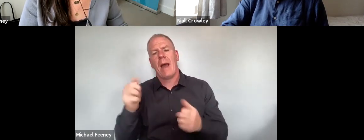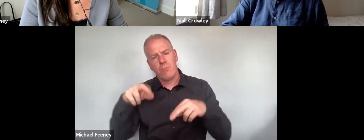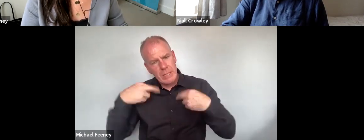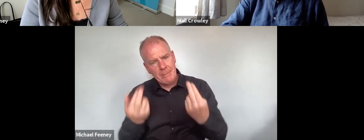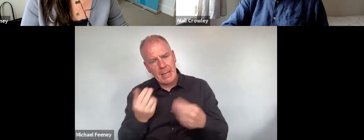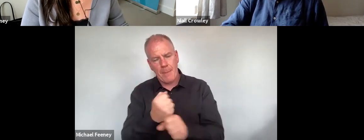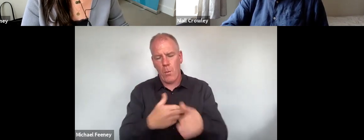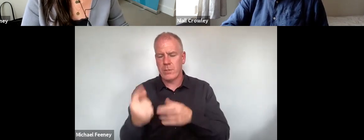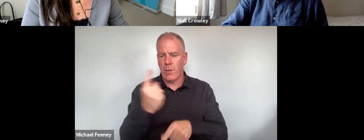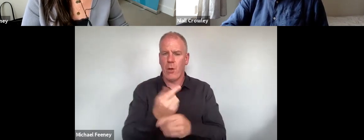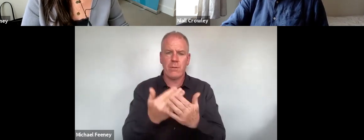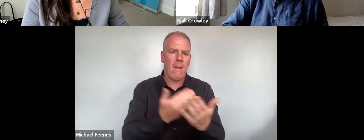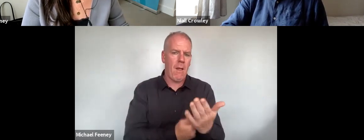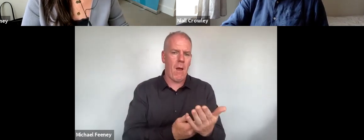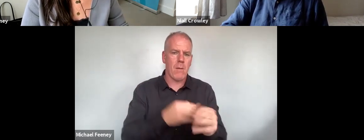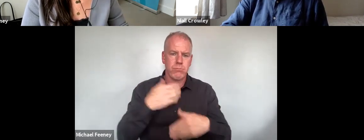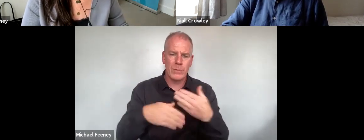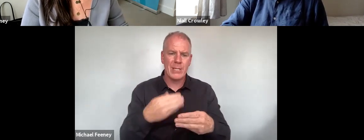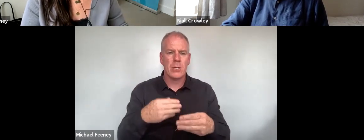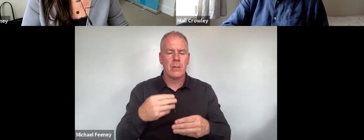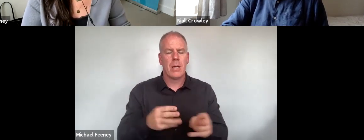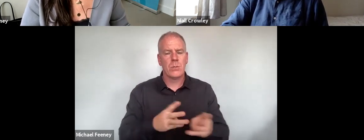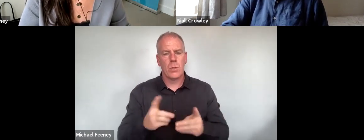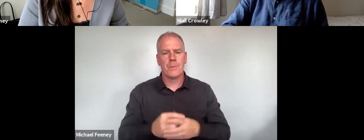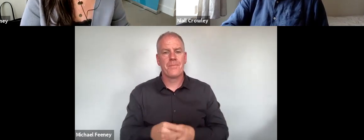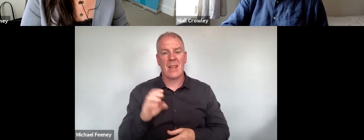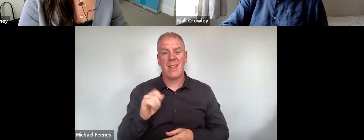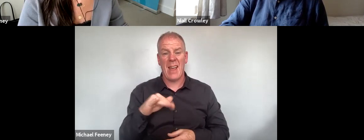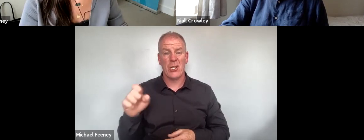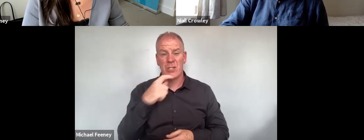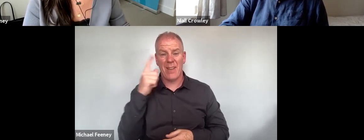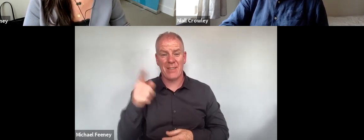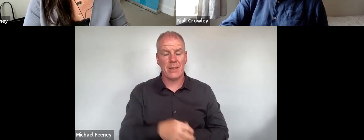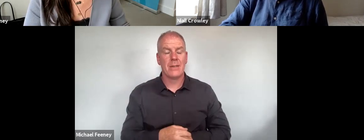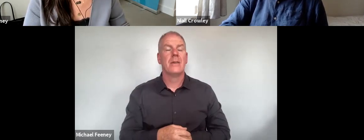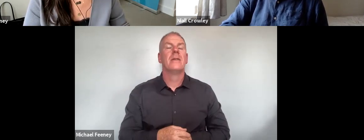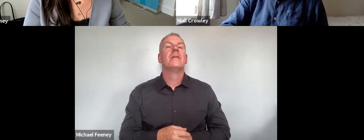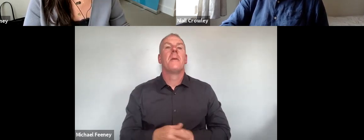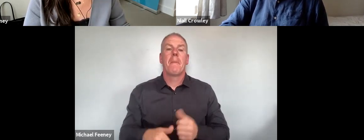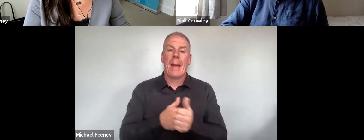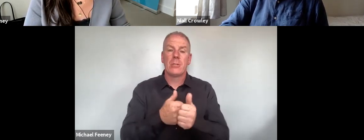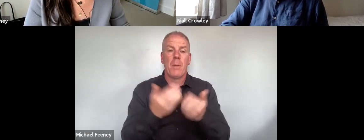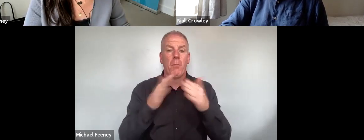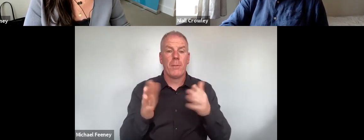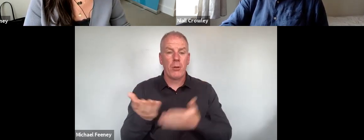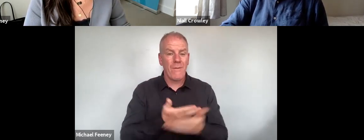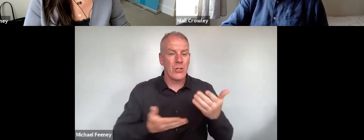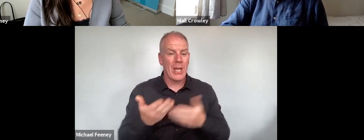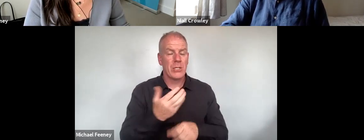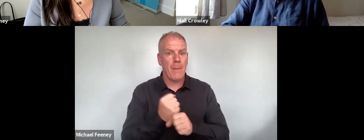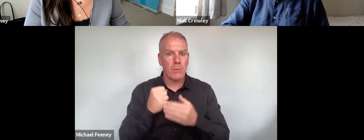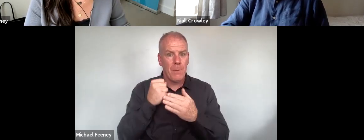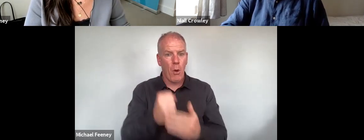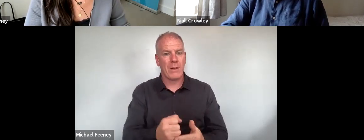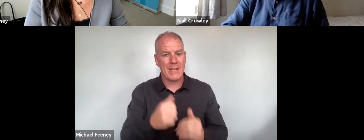the legislation and their policies, procedures, and practices. And Eilish made reference to that. It underpins a public discourse supportive of action for